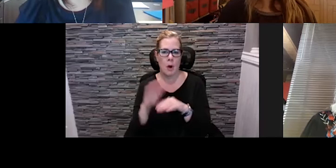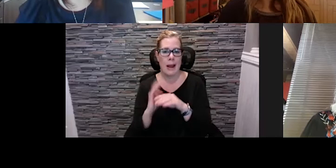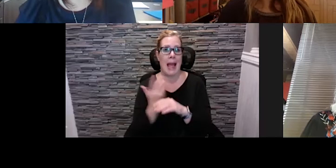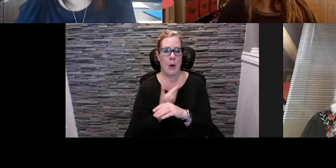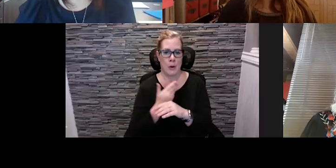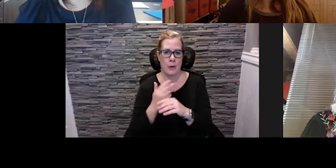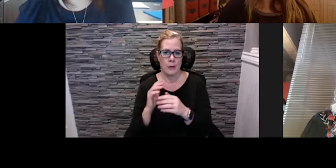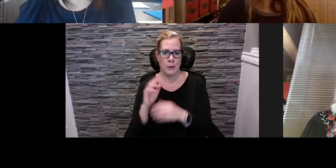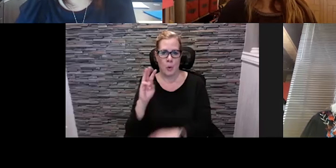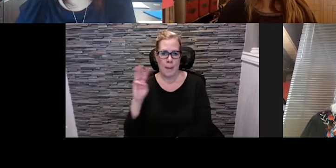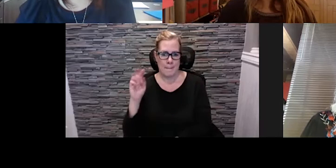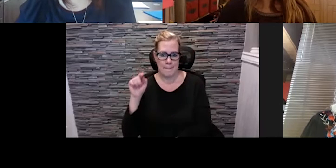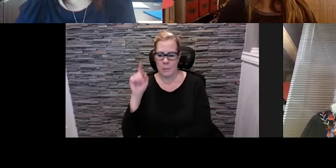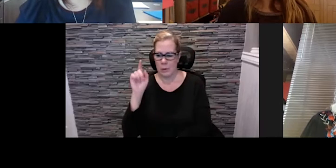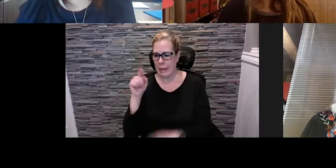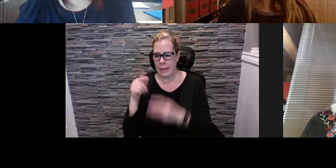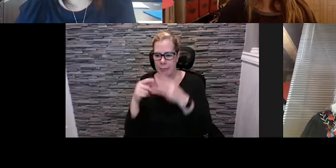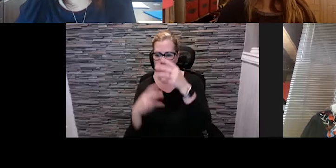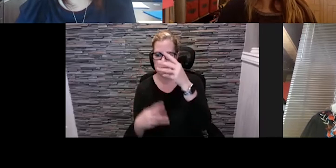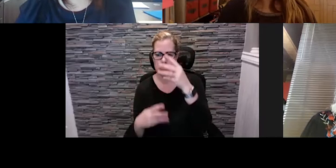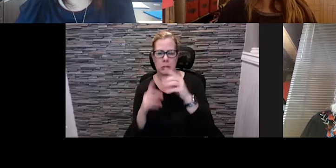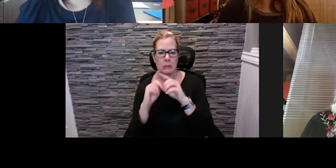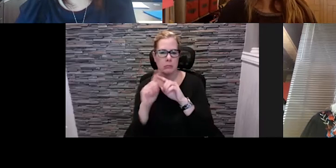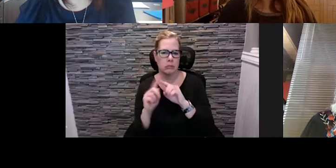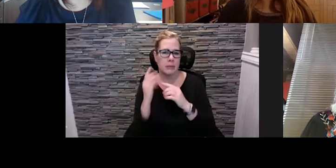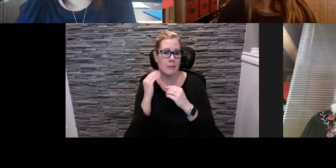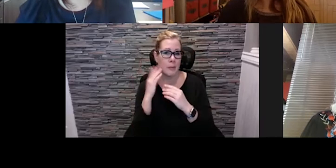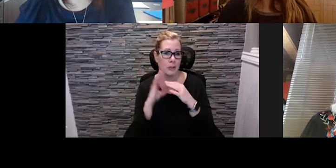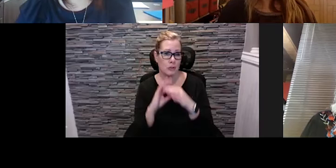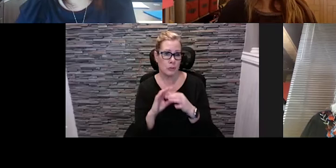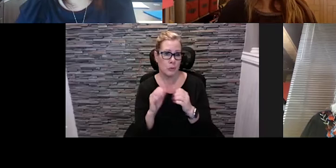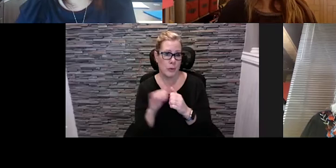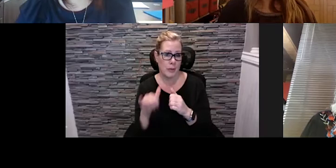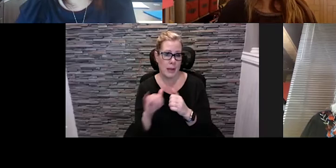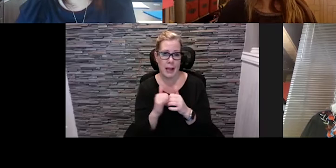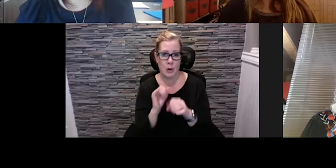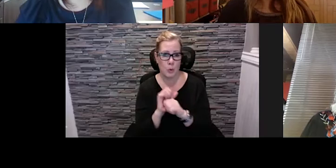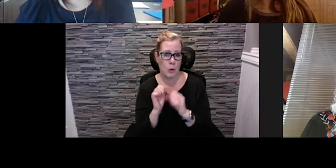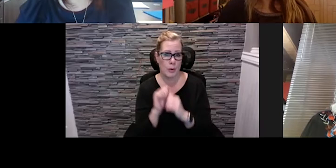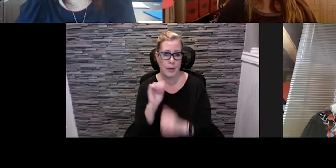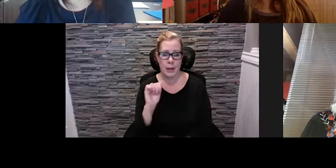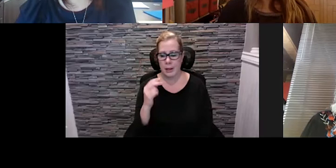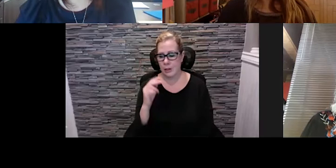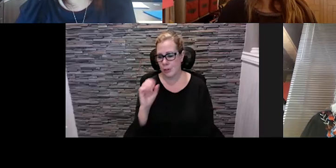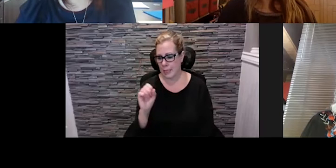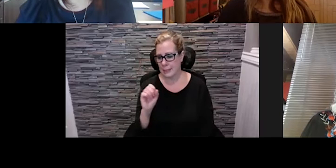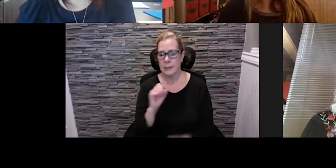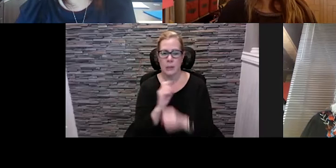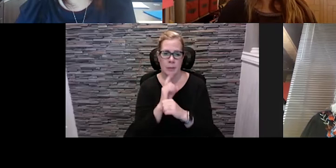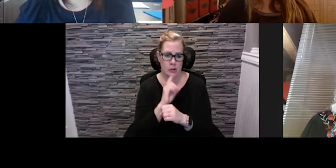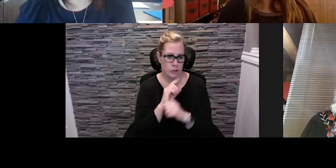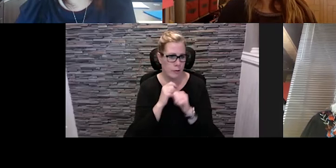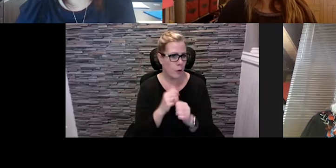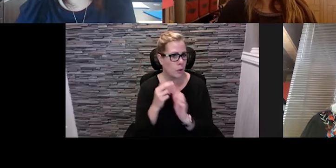can um click on that and it gives pretty detailed instructions on how you navigate to work with ahs to ensure that you're following the protocols